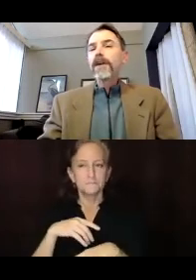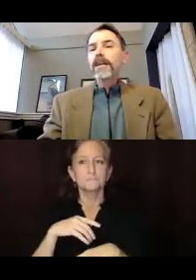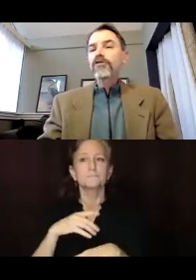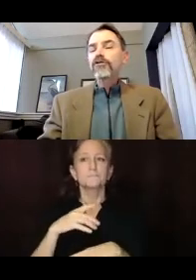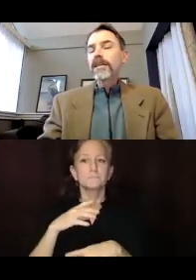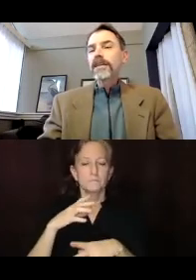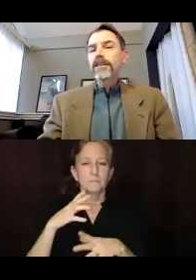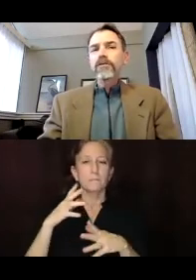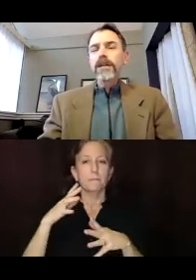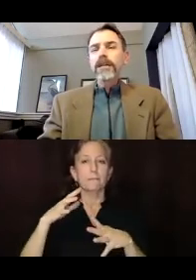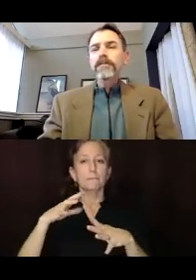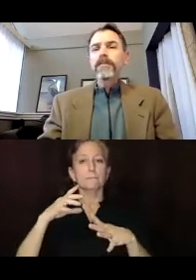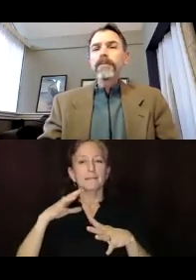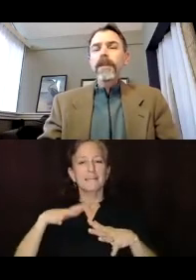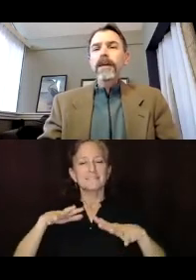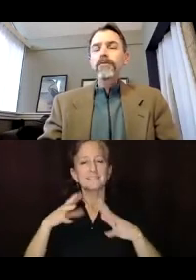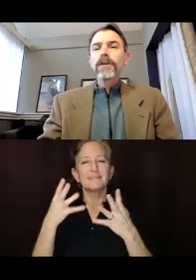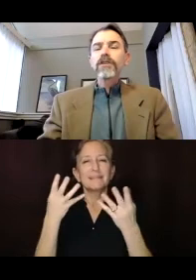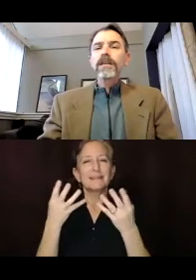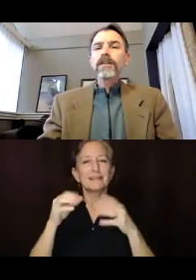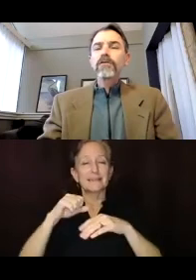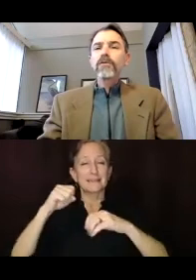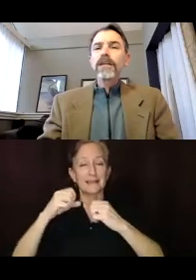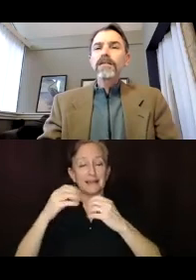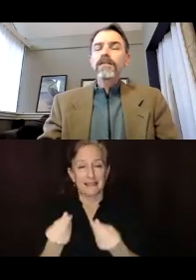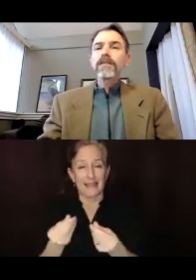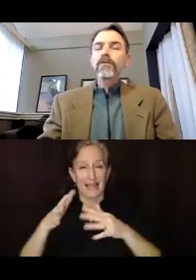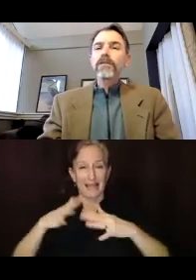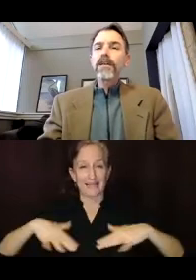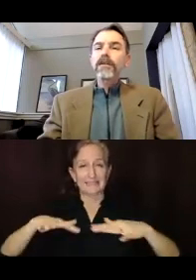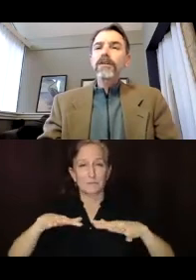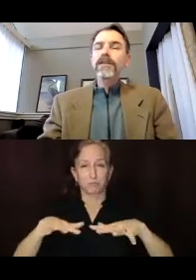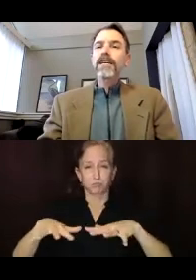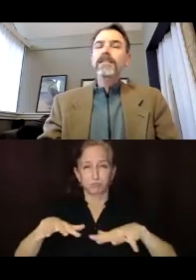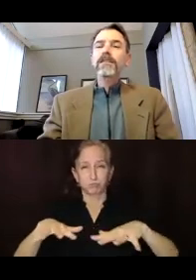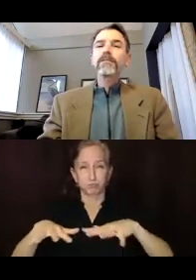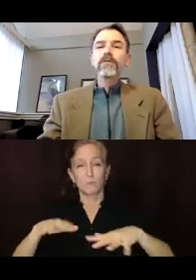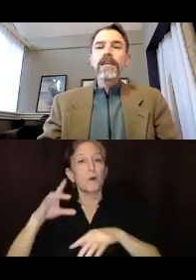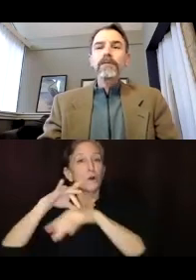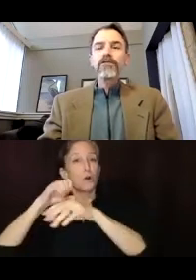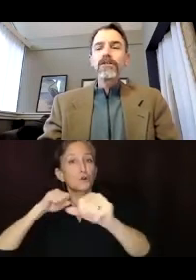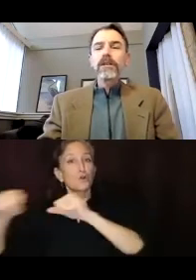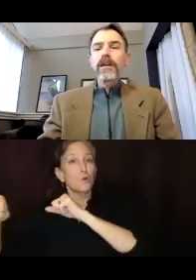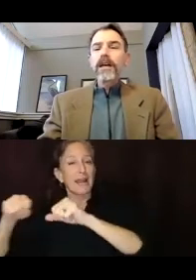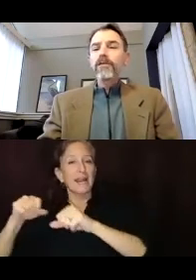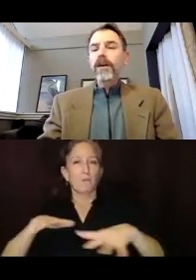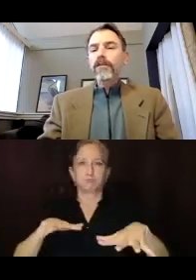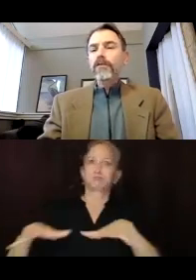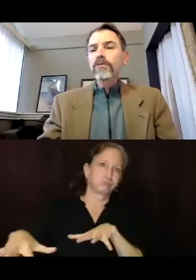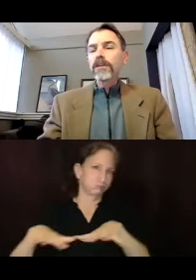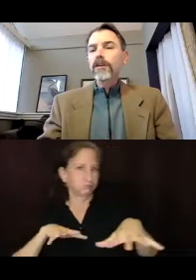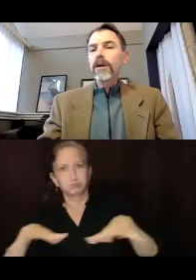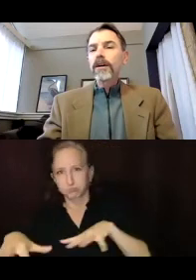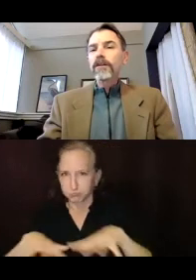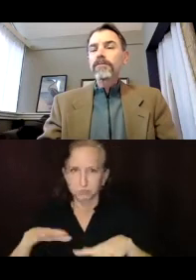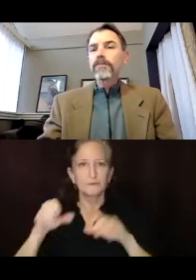amplifies shaking in an earthquake. And when we have shaking in earthquakes, those are the areas that tend to see the most damage. And those also,